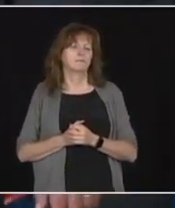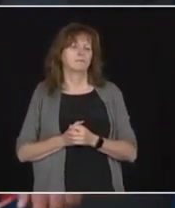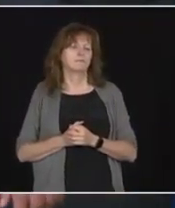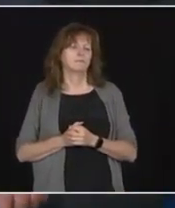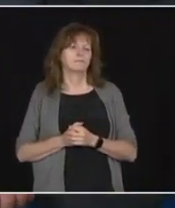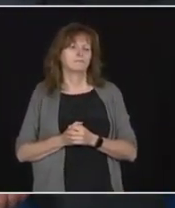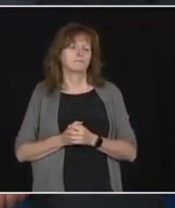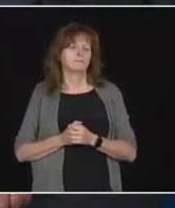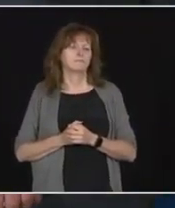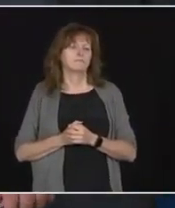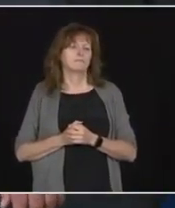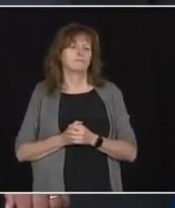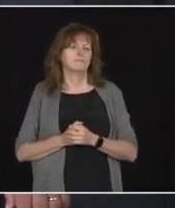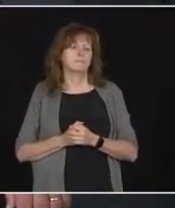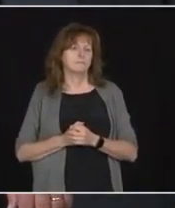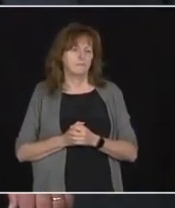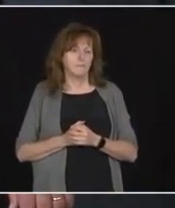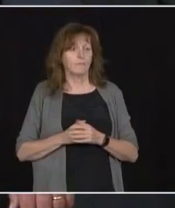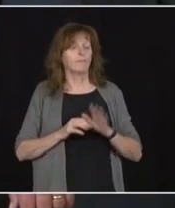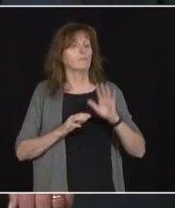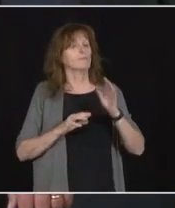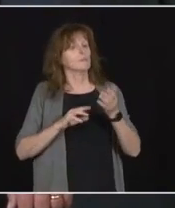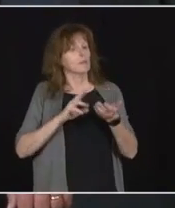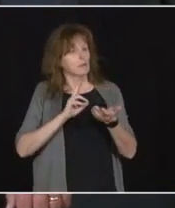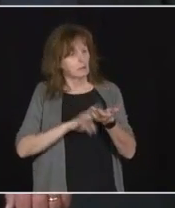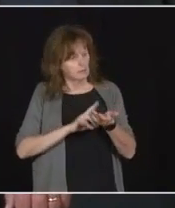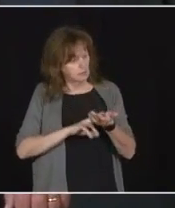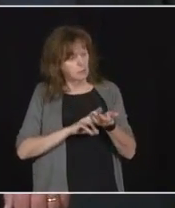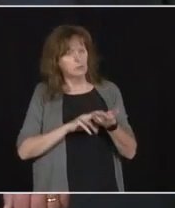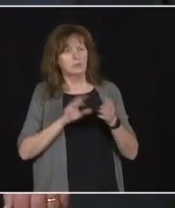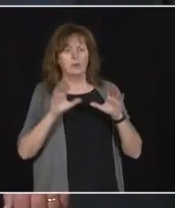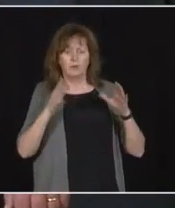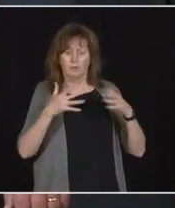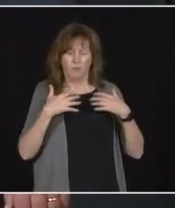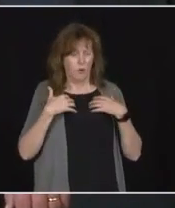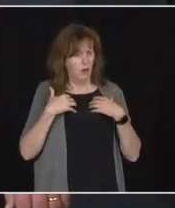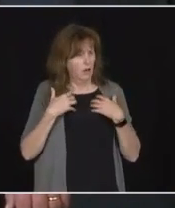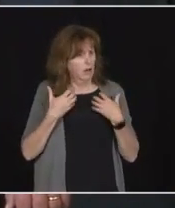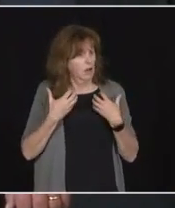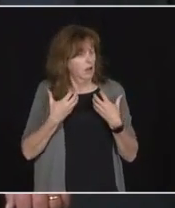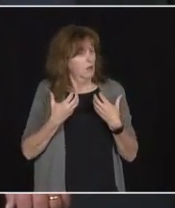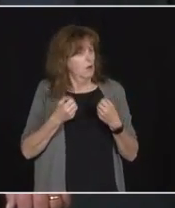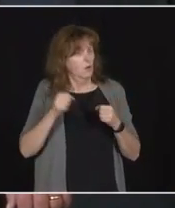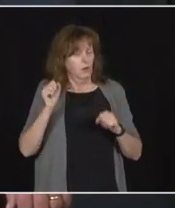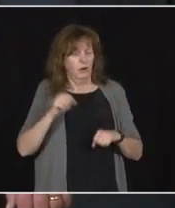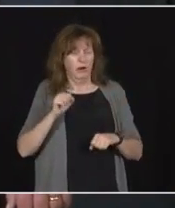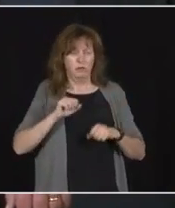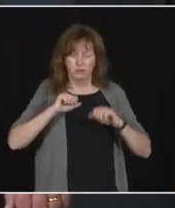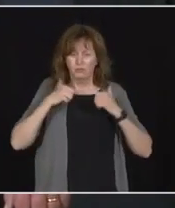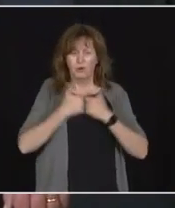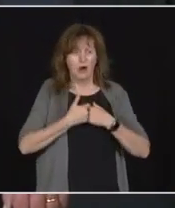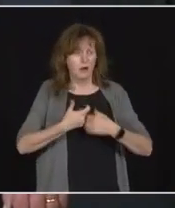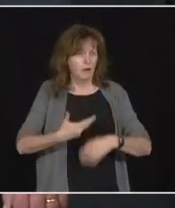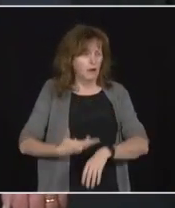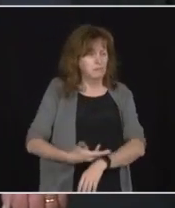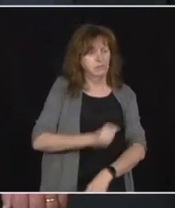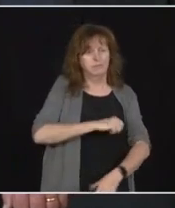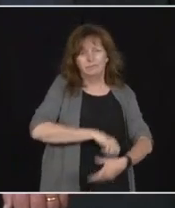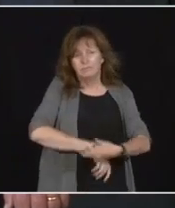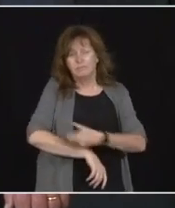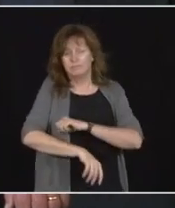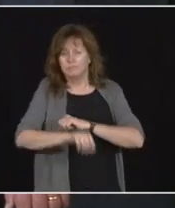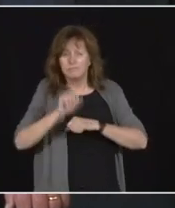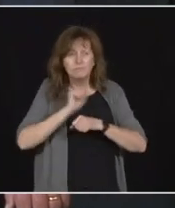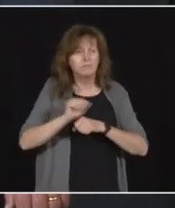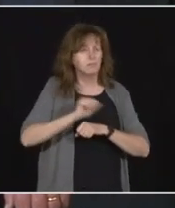Well, the nurses are heroes in our health care system. They have risen to the challenge. They have responded in our long-term care homes, in our hospitals, in home